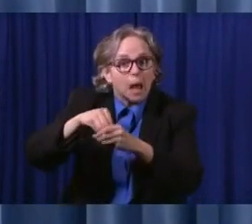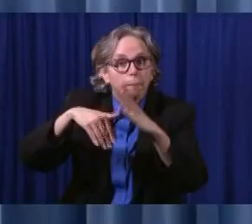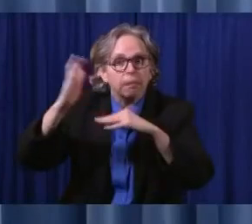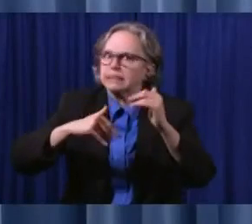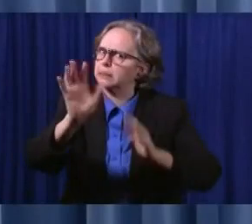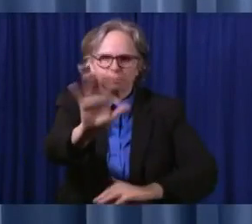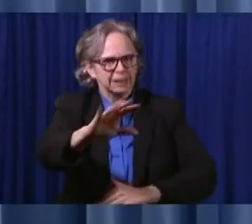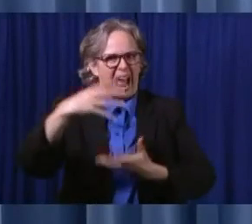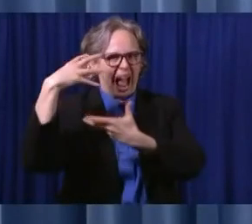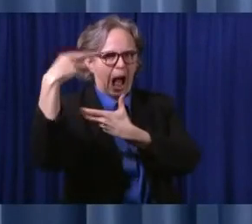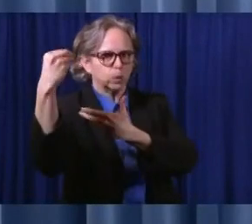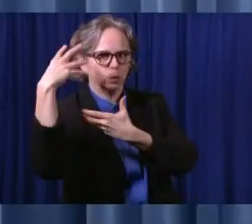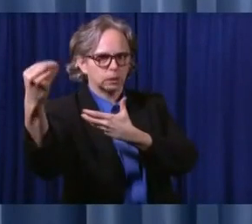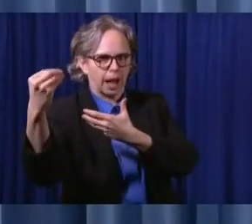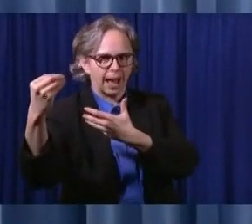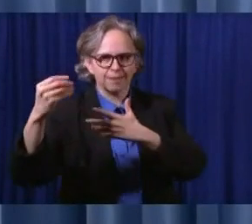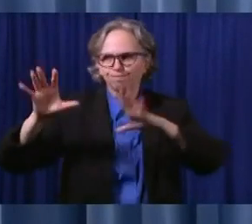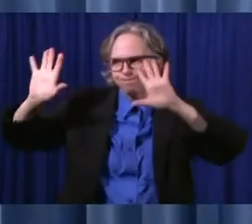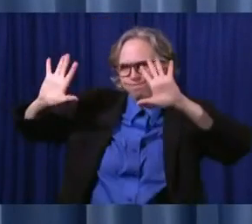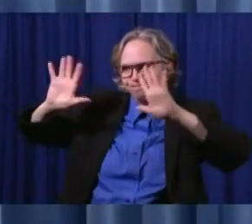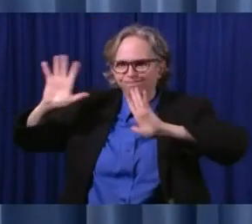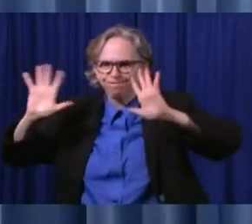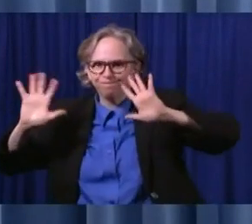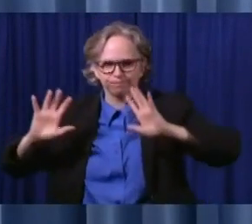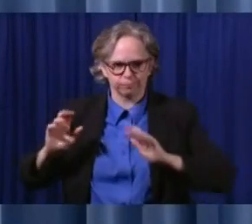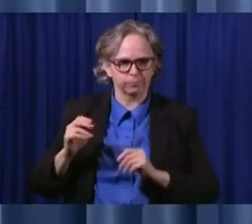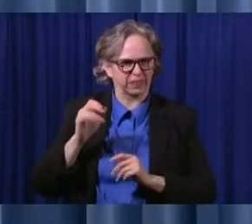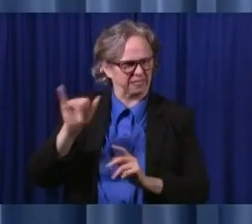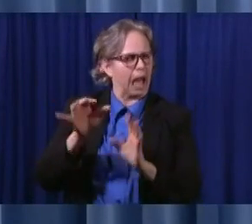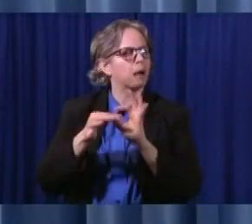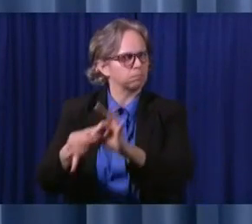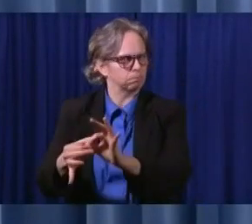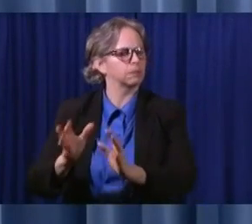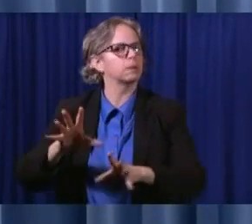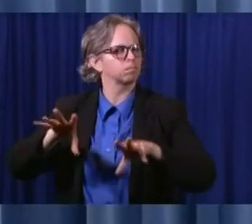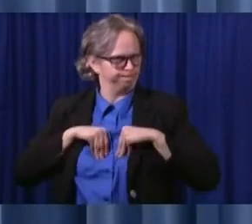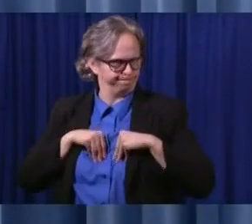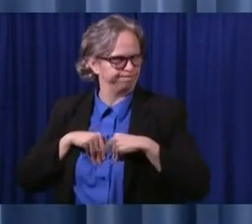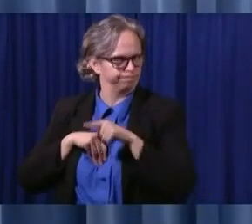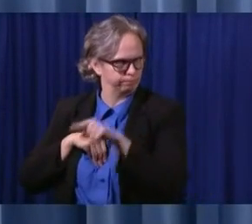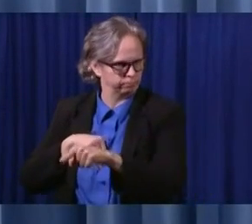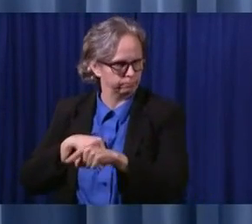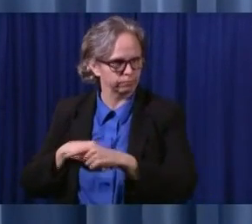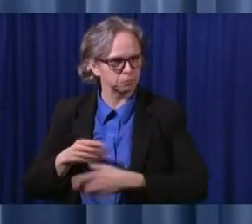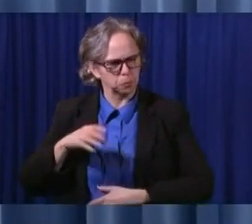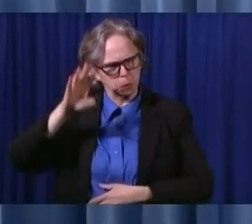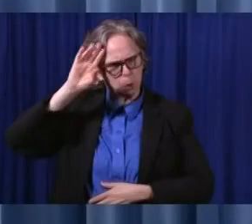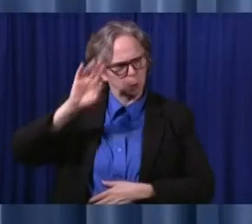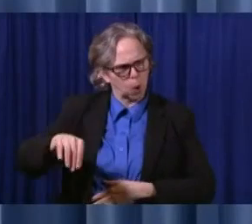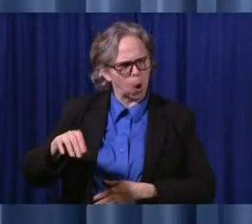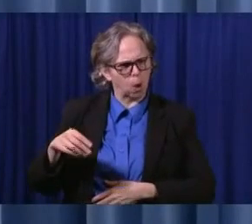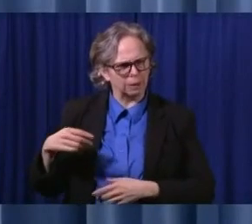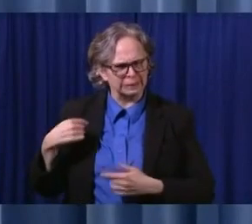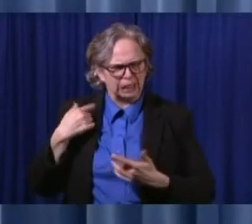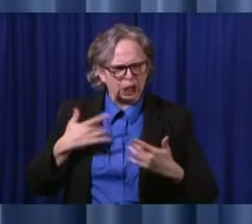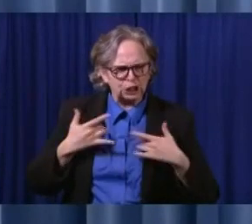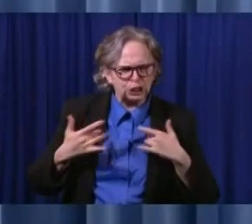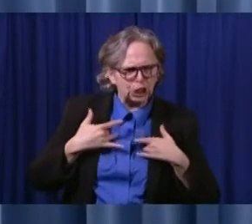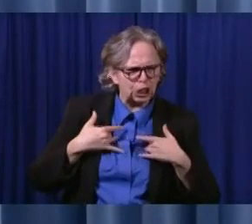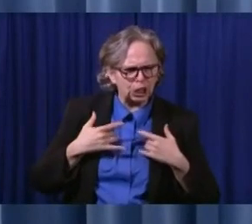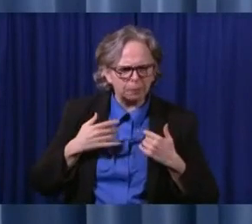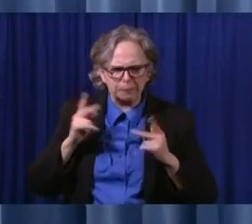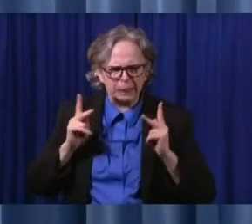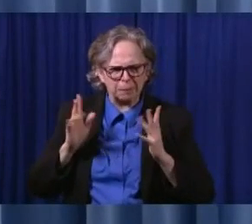developmental disabilities, there's been, again, a real concern about people being able to